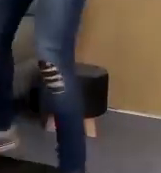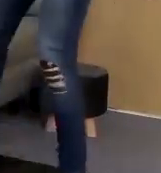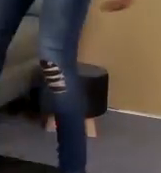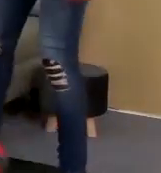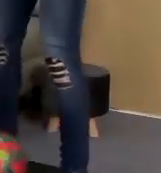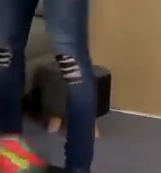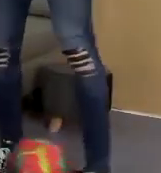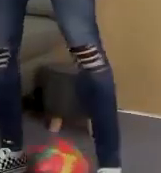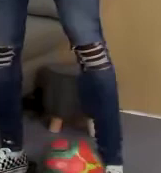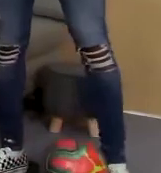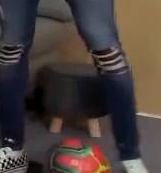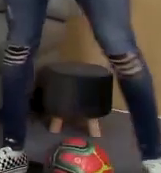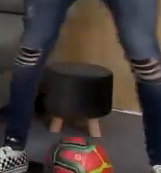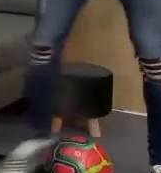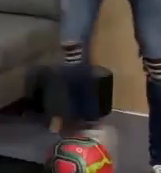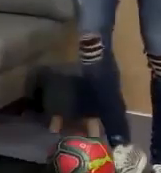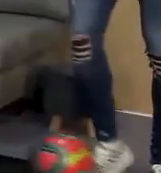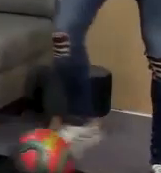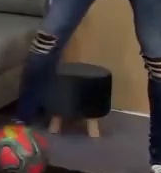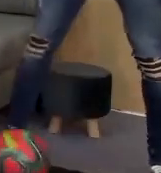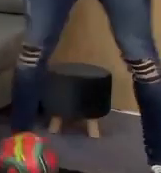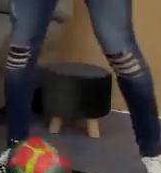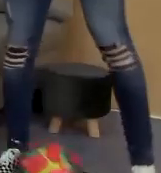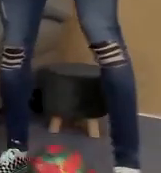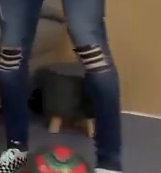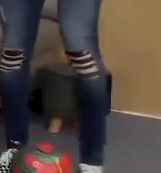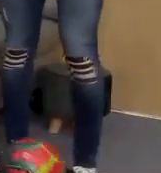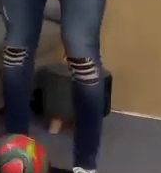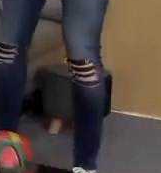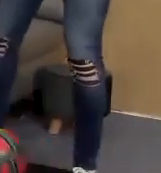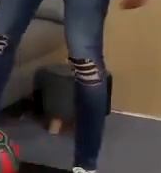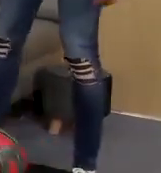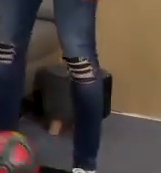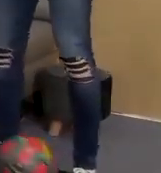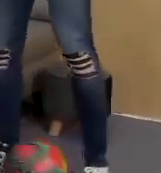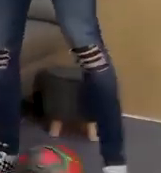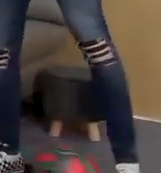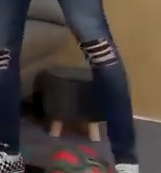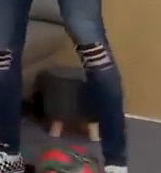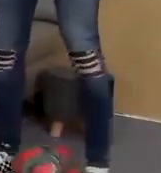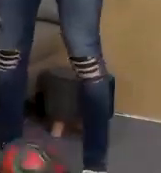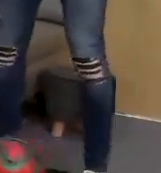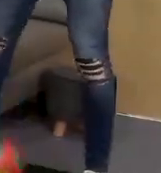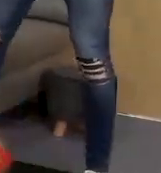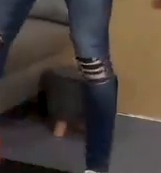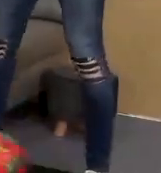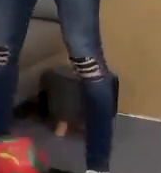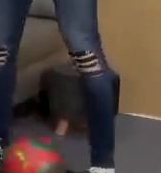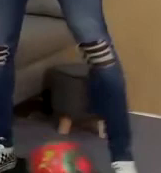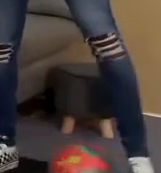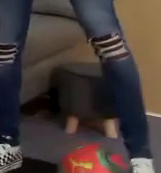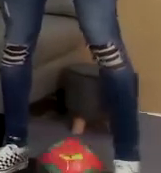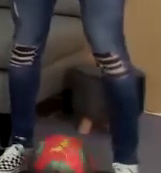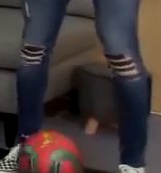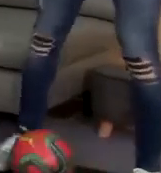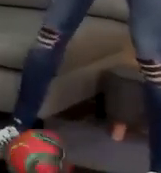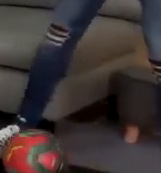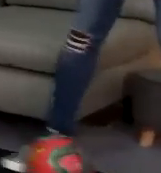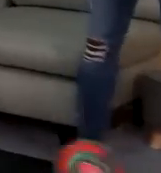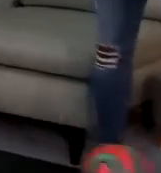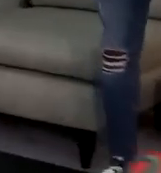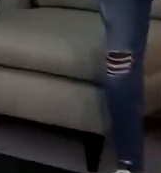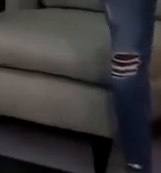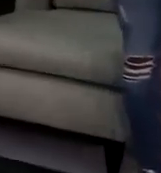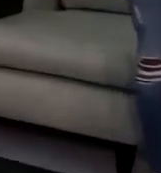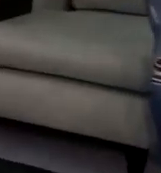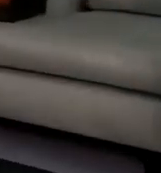you needing to sketch while you're learning or watch pictures? And then we've got the more conventional way. What are you doing there,